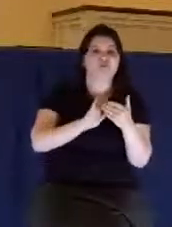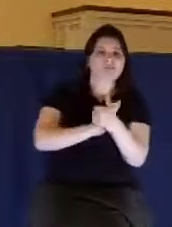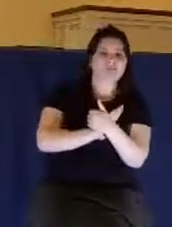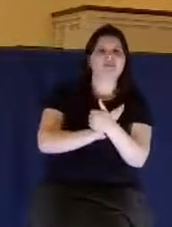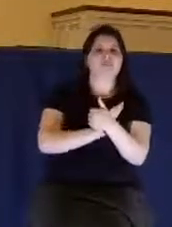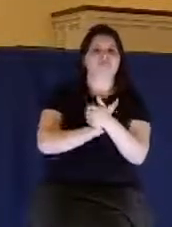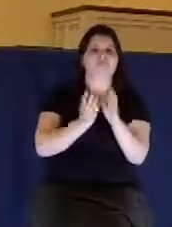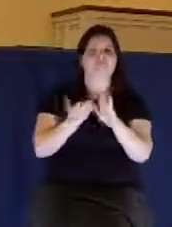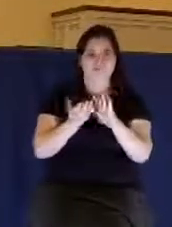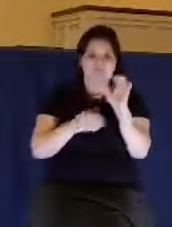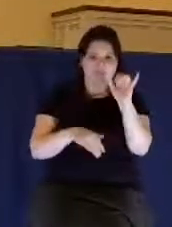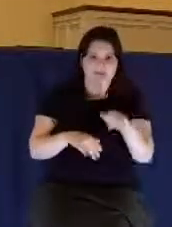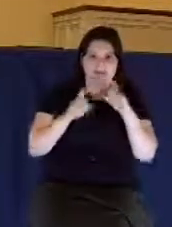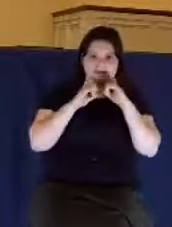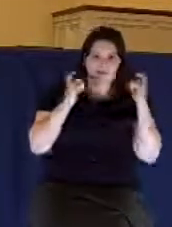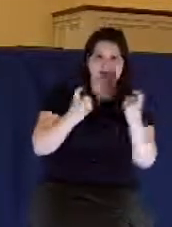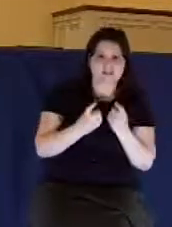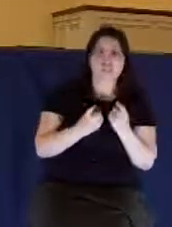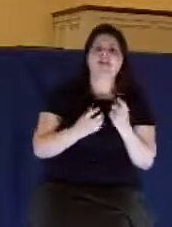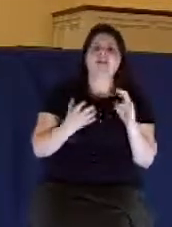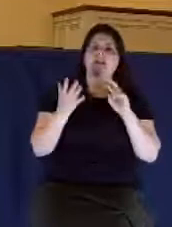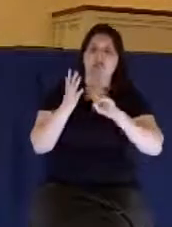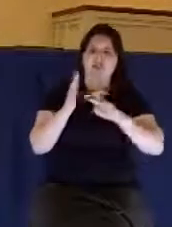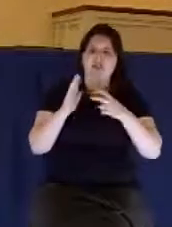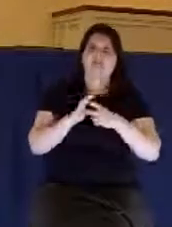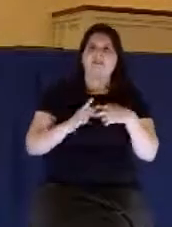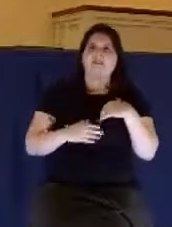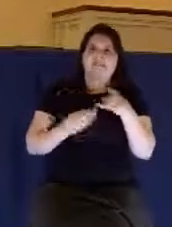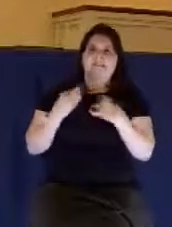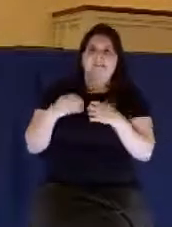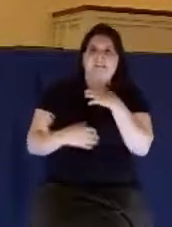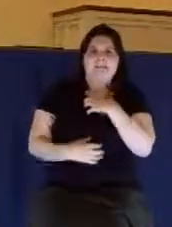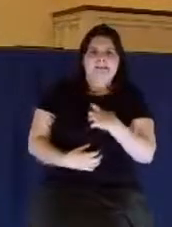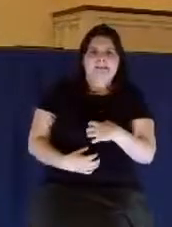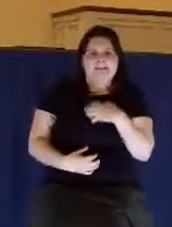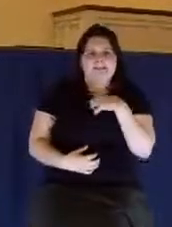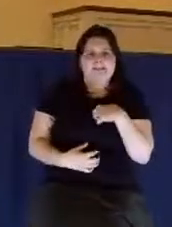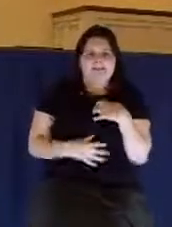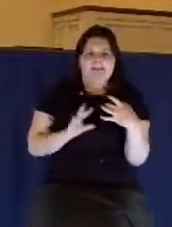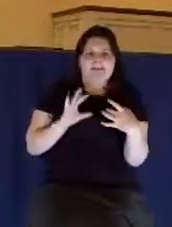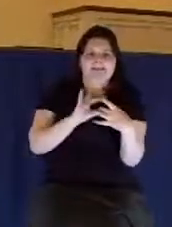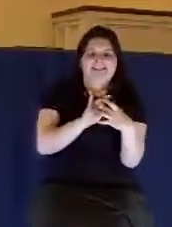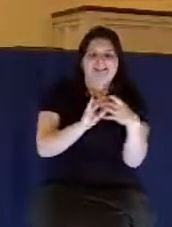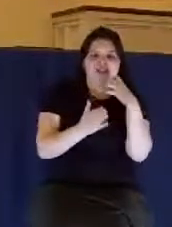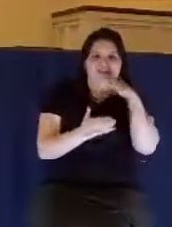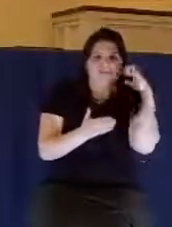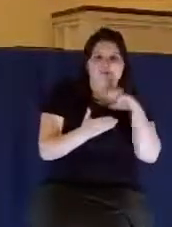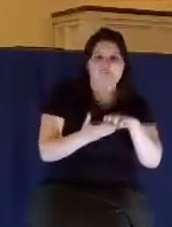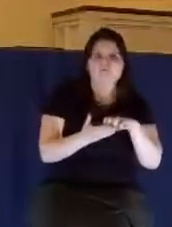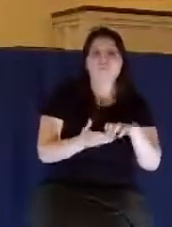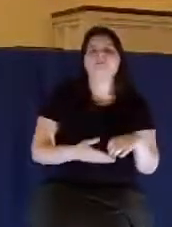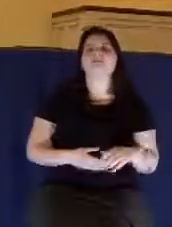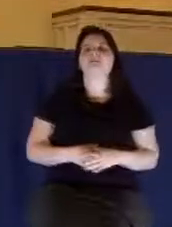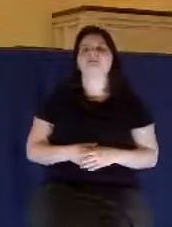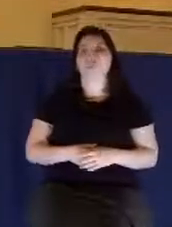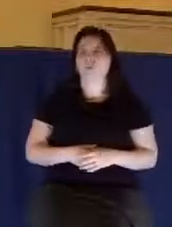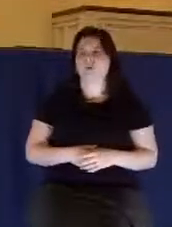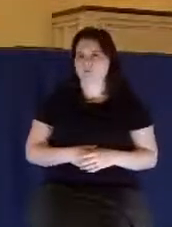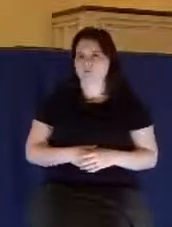these legitimate desires attach themselves to an evil thing. When routine desires become runaway desires.